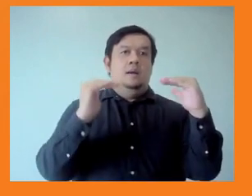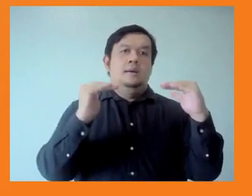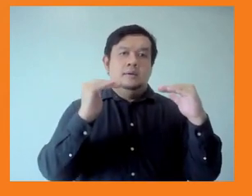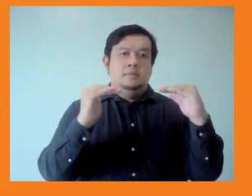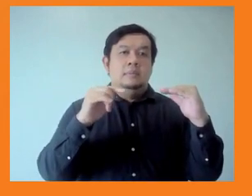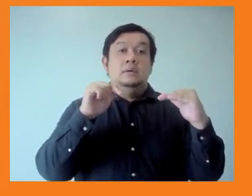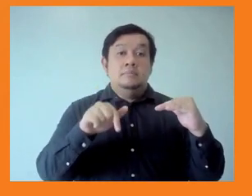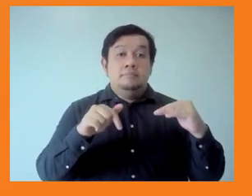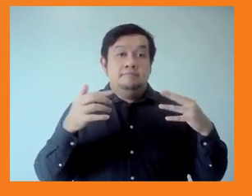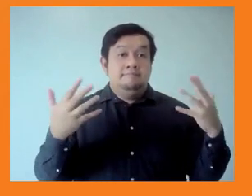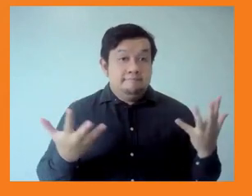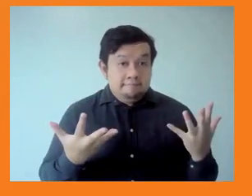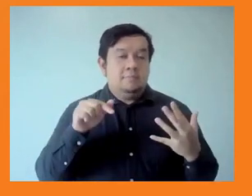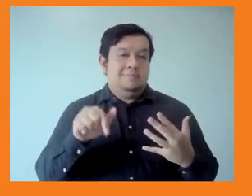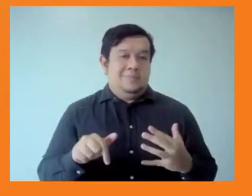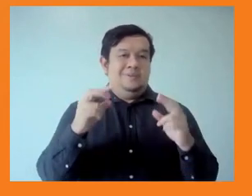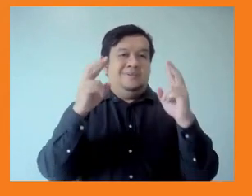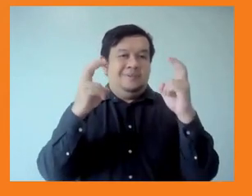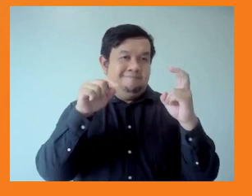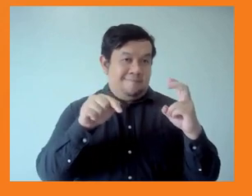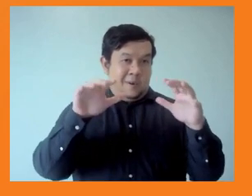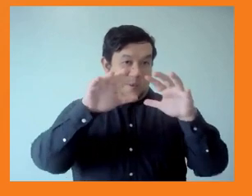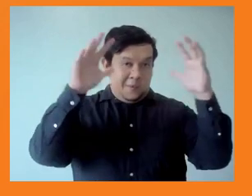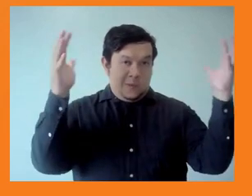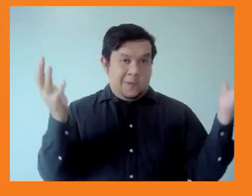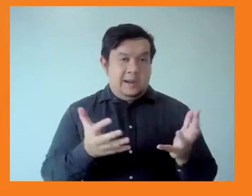World in Peril and Paralyzed. Next slide, please.